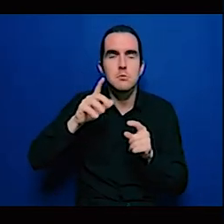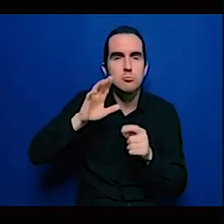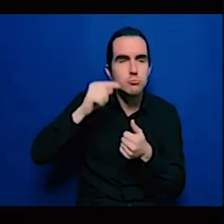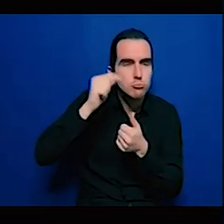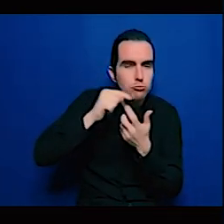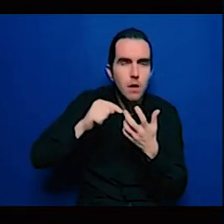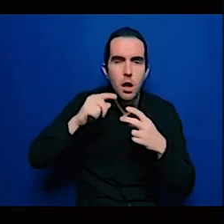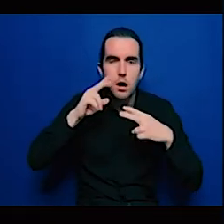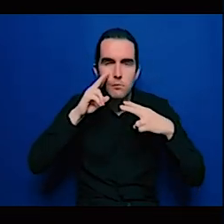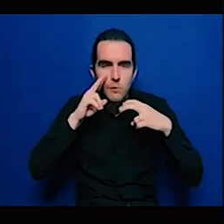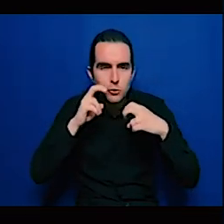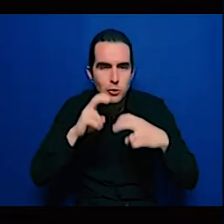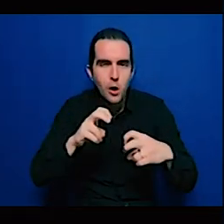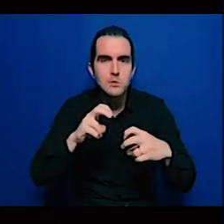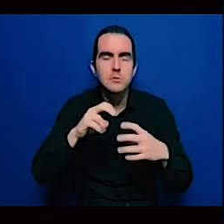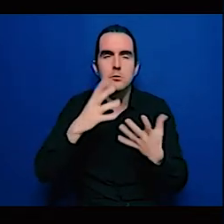that